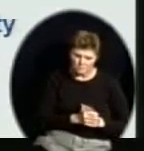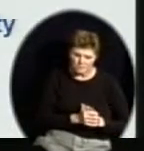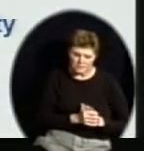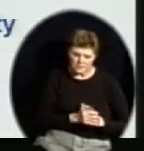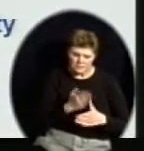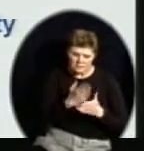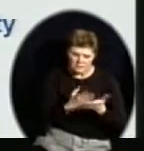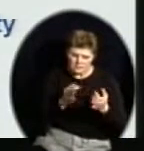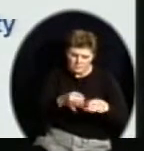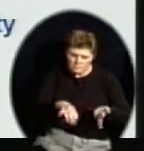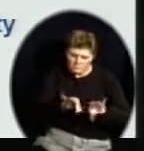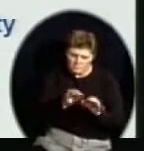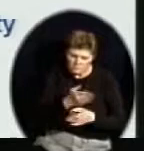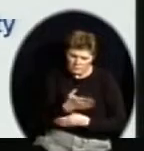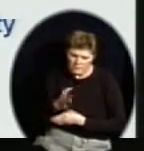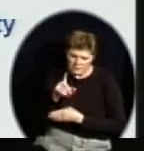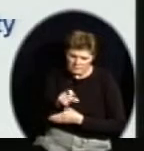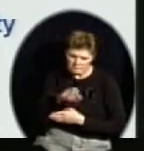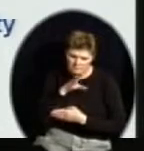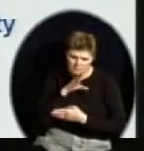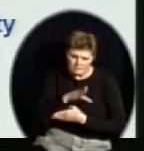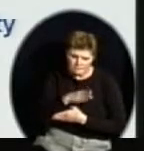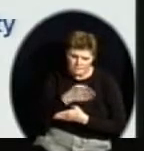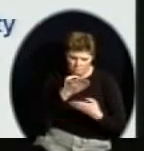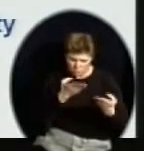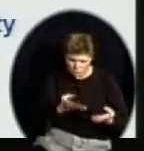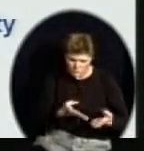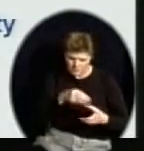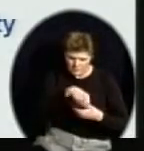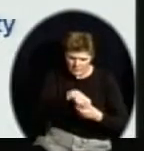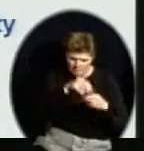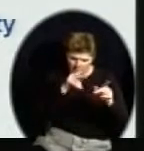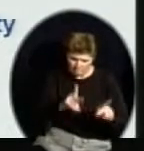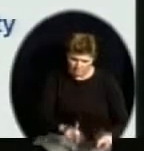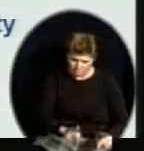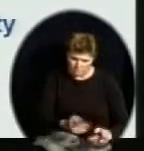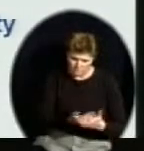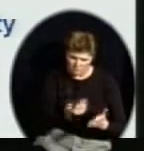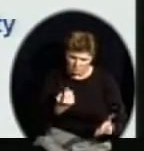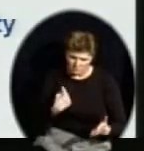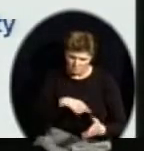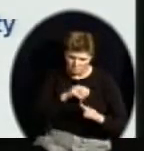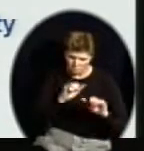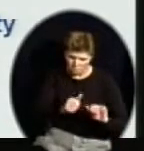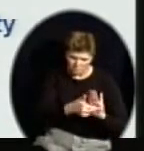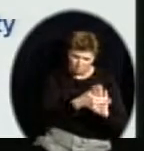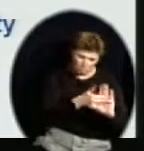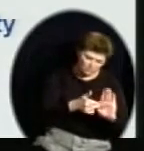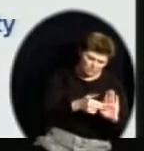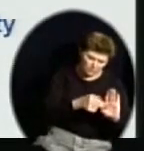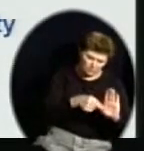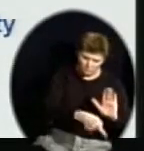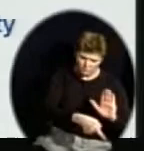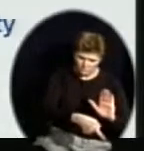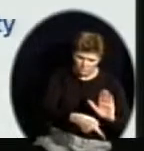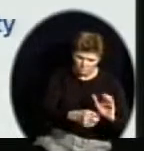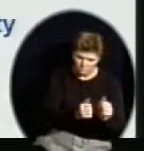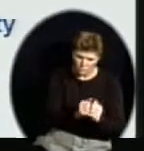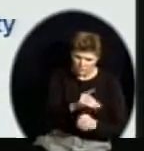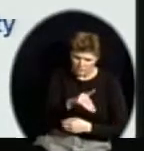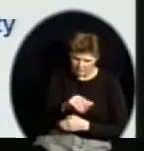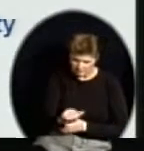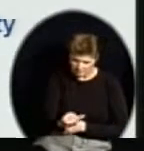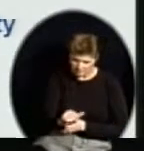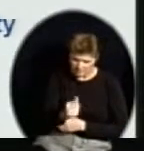are such things as I've mentioned before, the procedural requirements, the parent rights, disabilities defined, parents in the